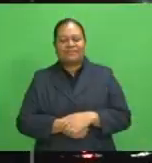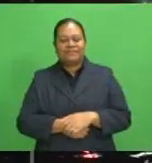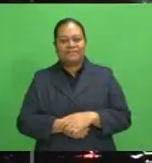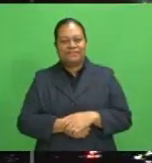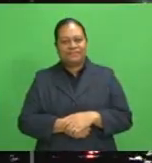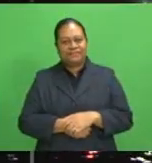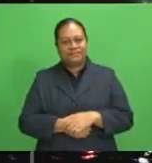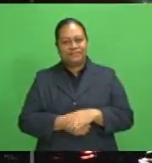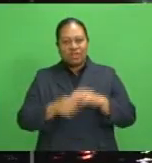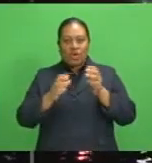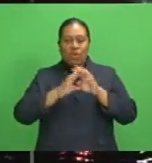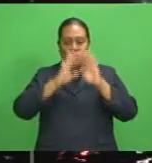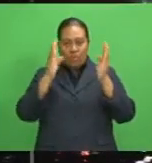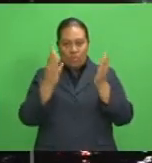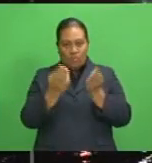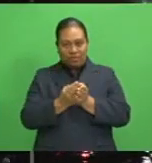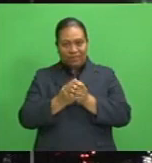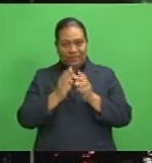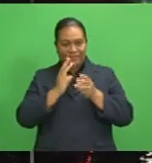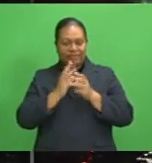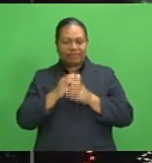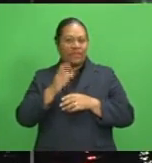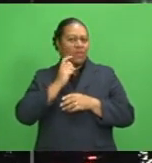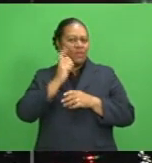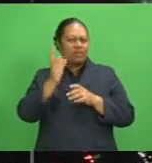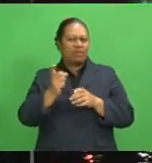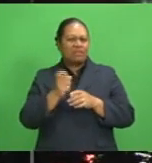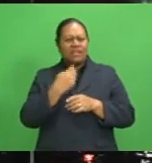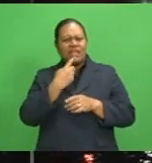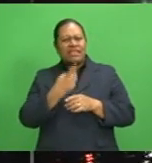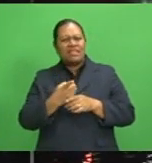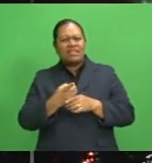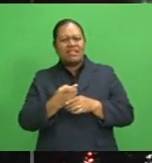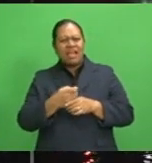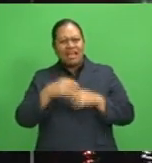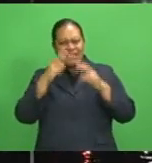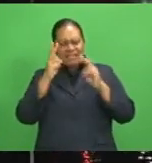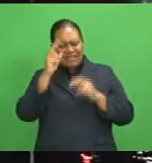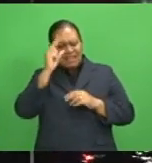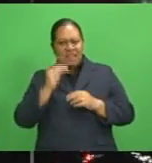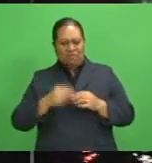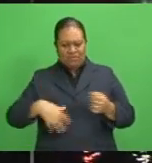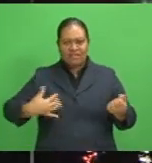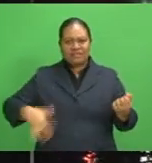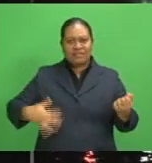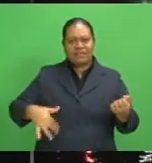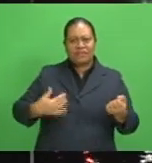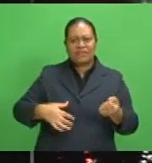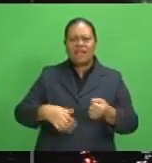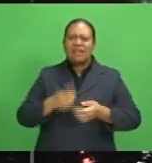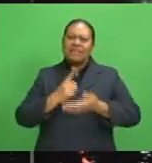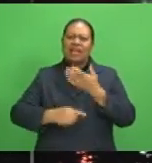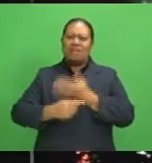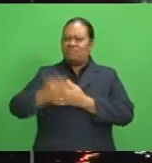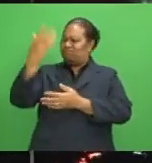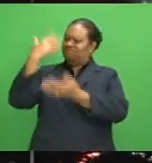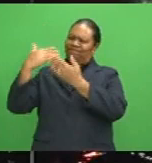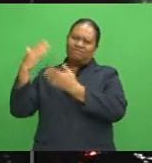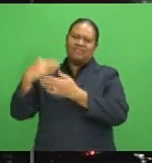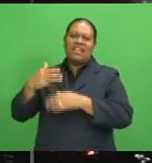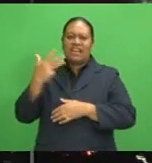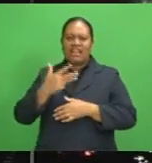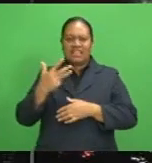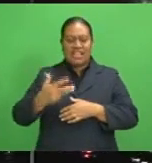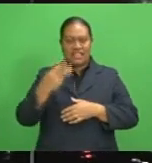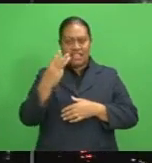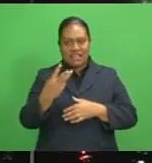In the world of the weird and the wonderful Nirvana icon Kurt Cobain's guitar featured on the legendary 1993 MTV Unplugged